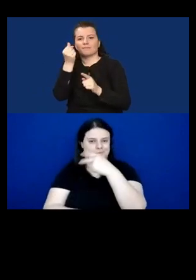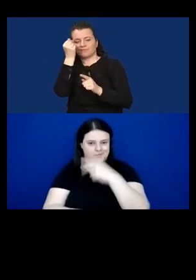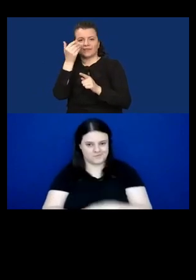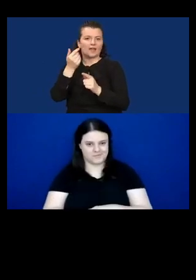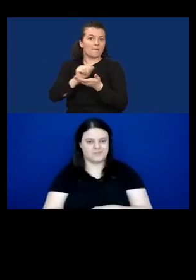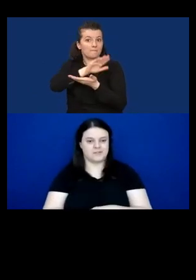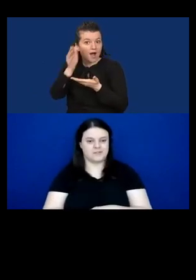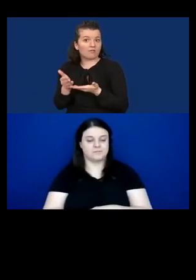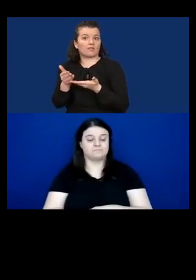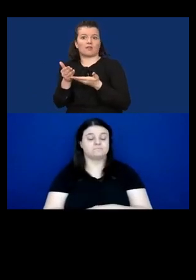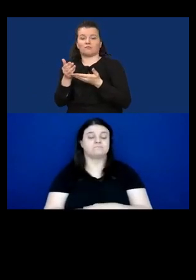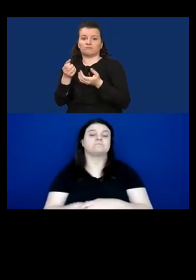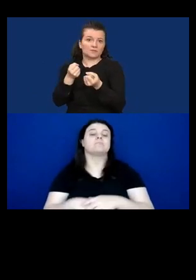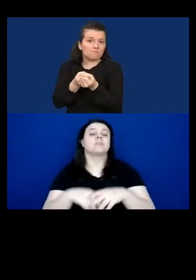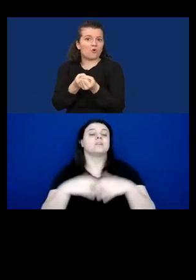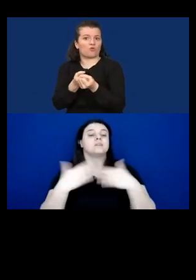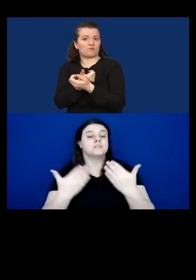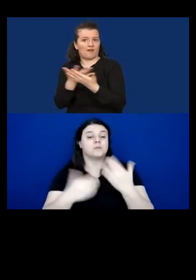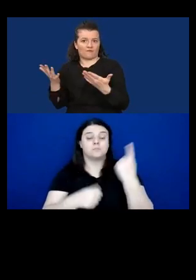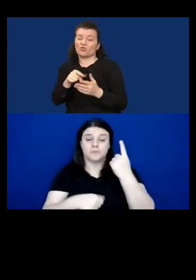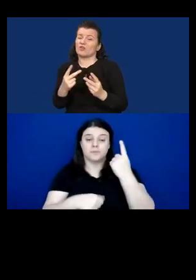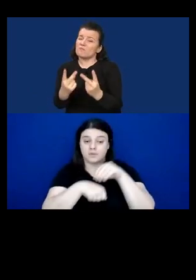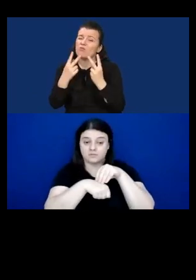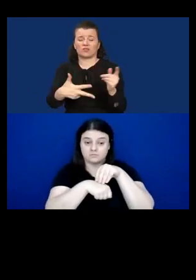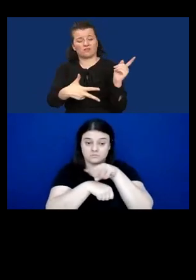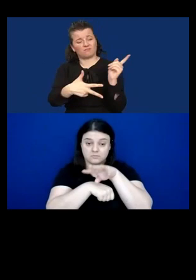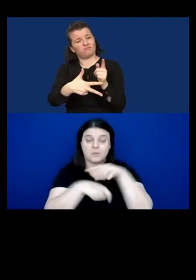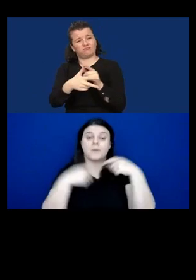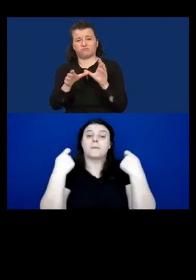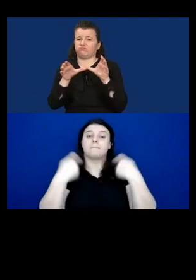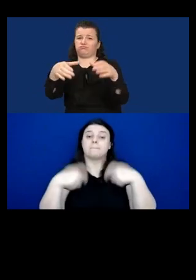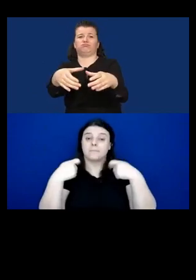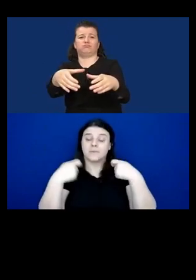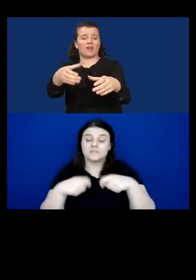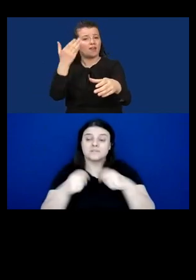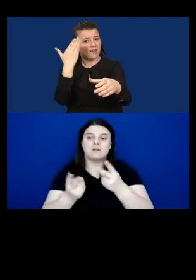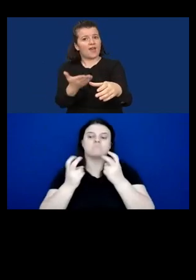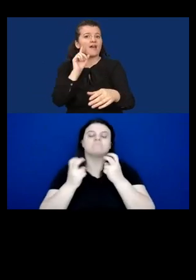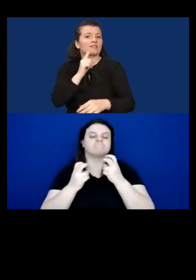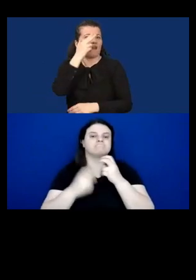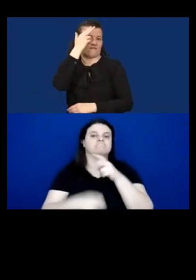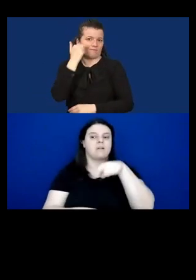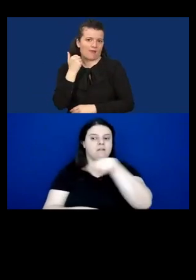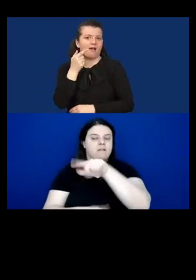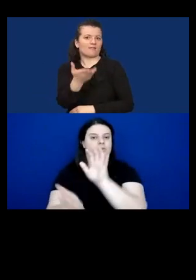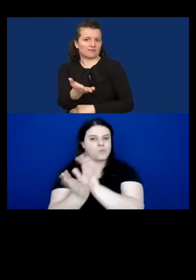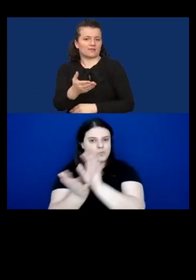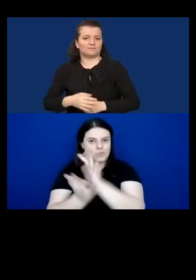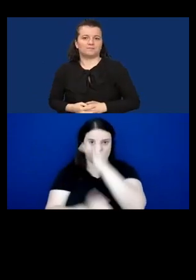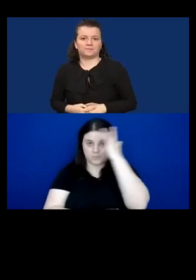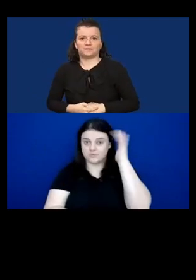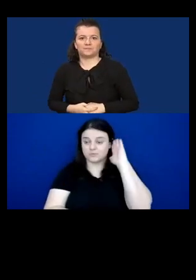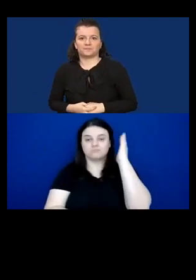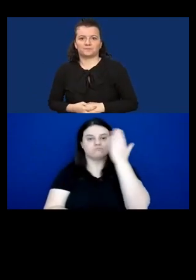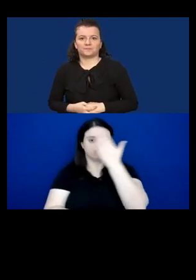So a first recommendation is that there should be recognition of people with deafblindness as a group with